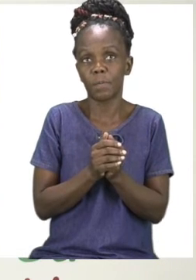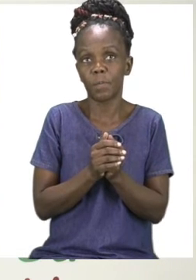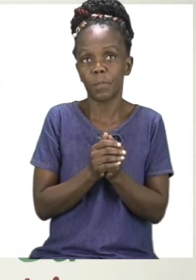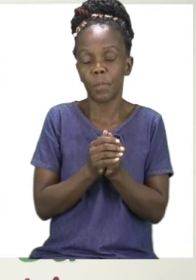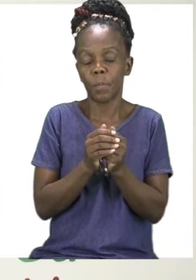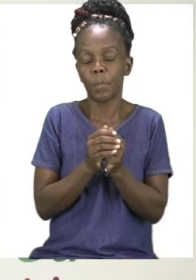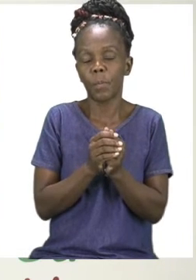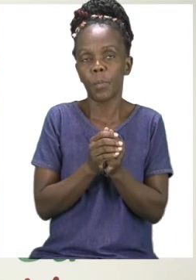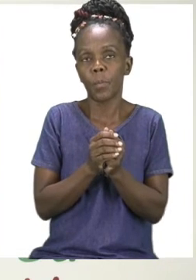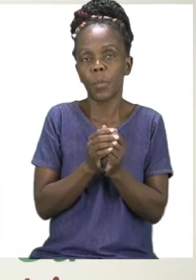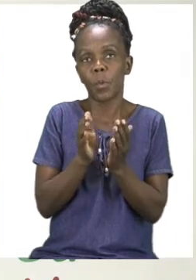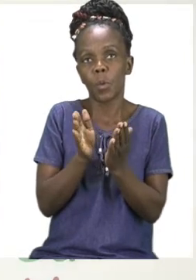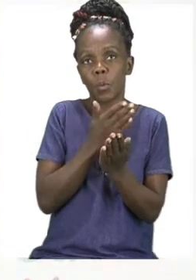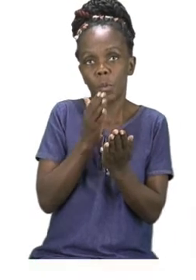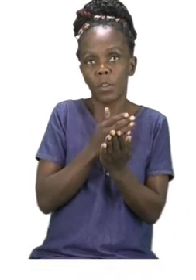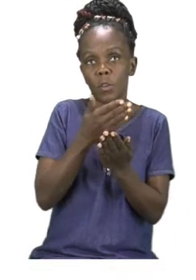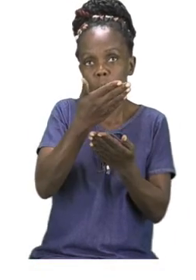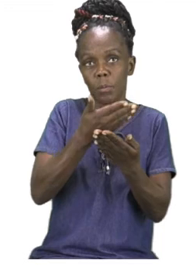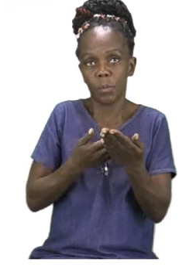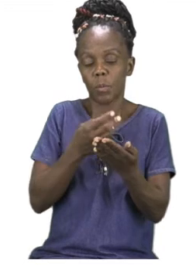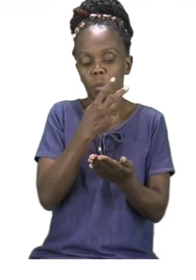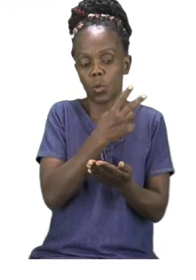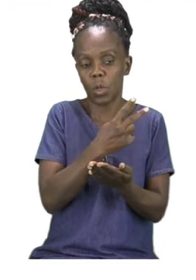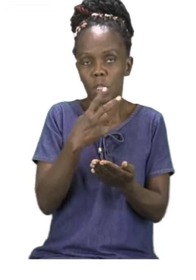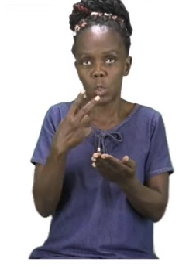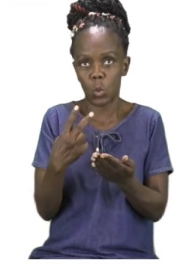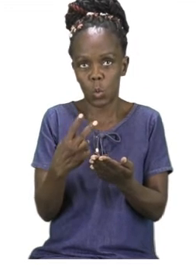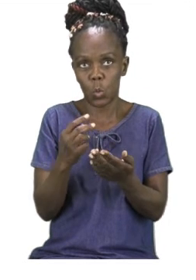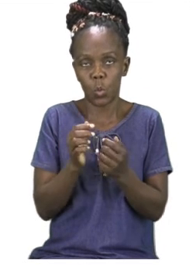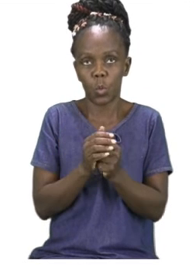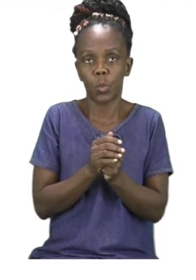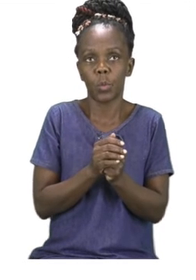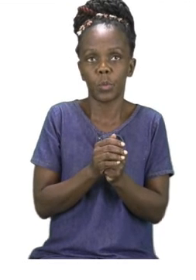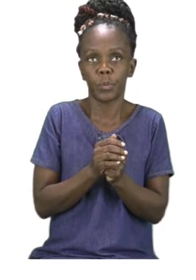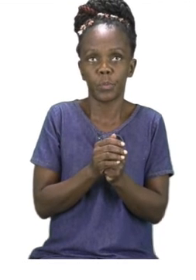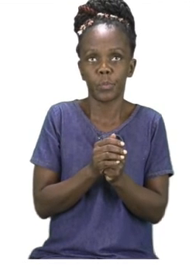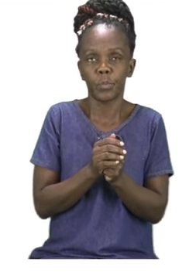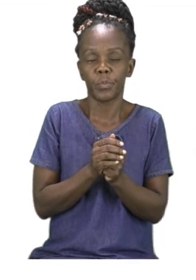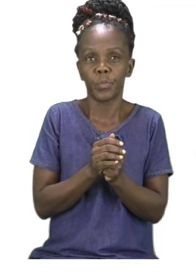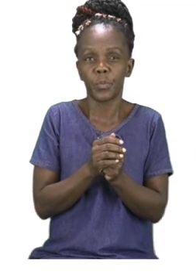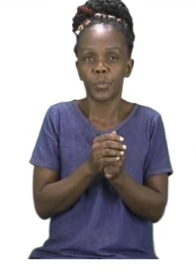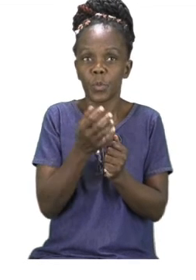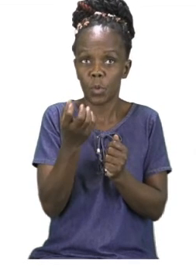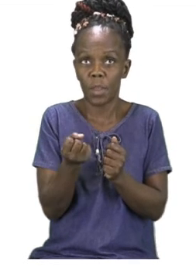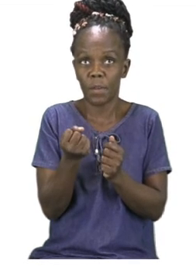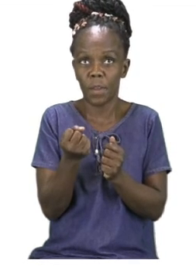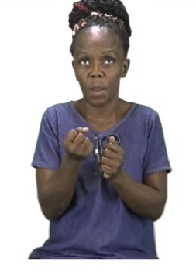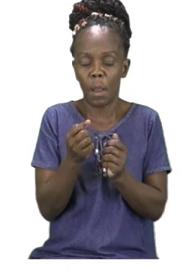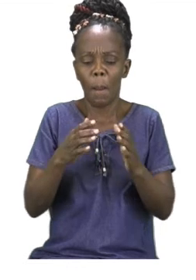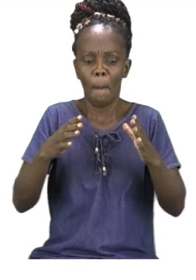to page 22. On page 22. 22, we have big